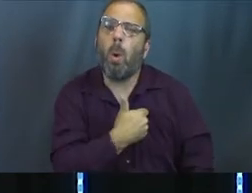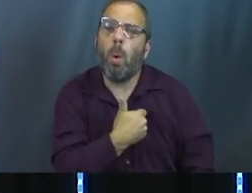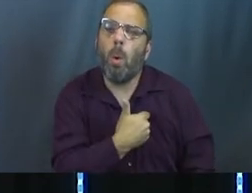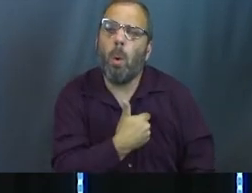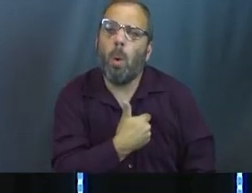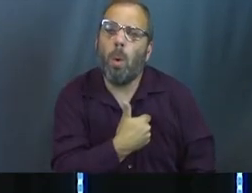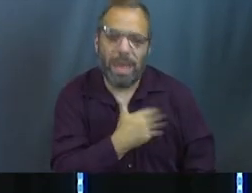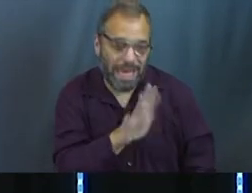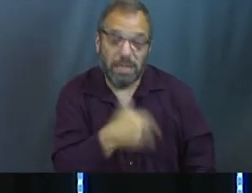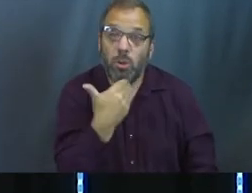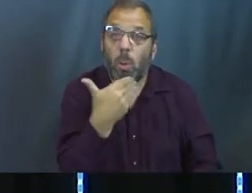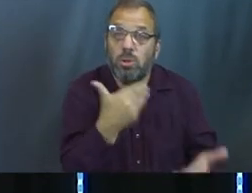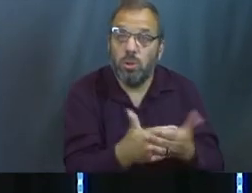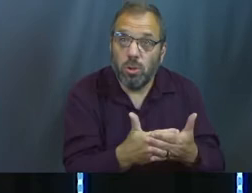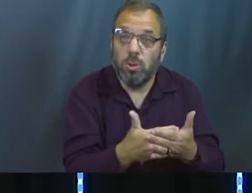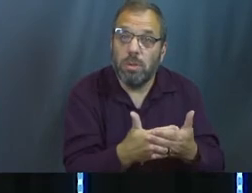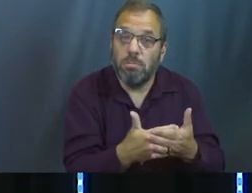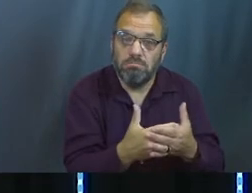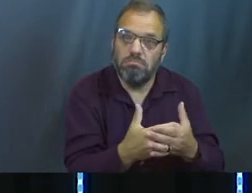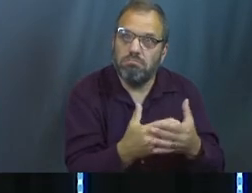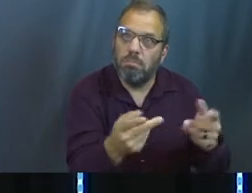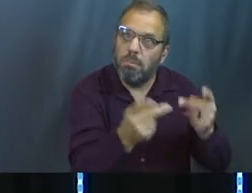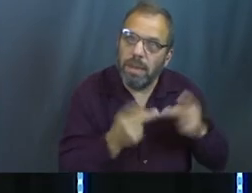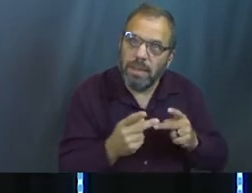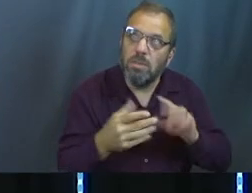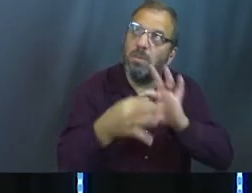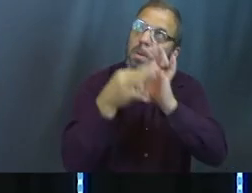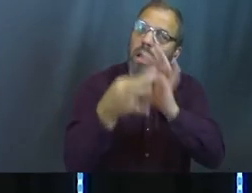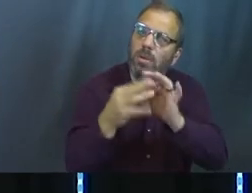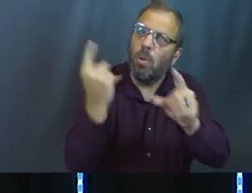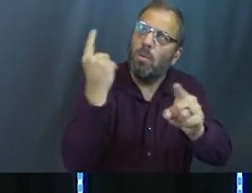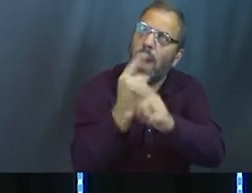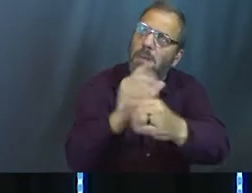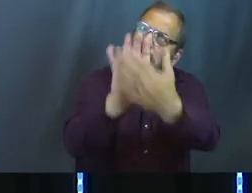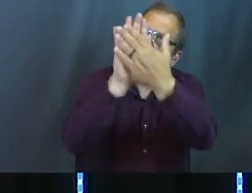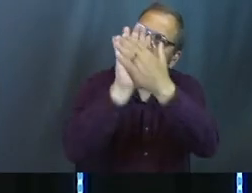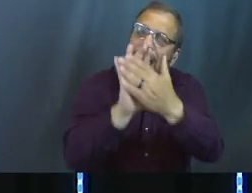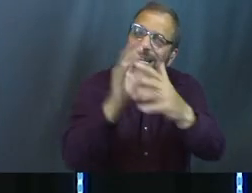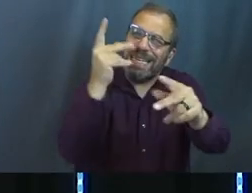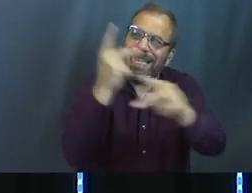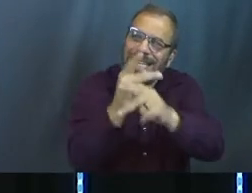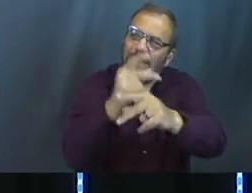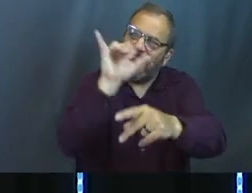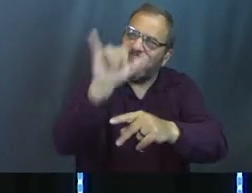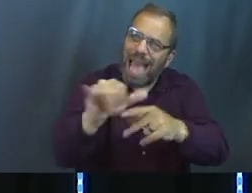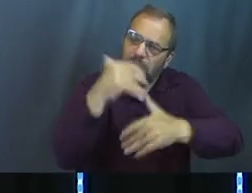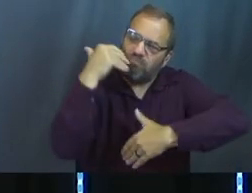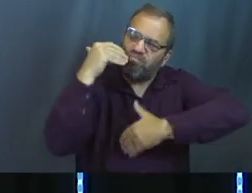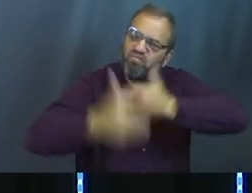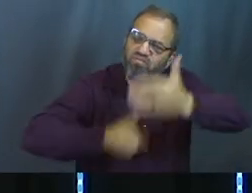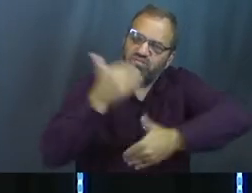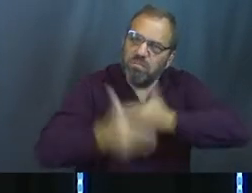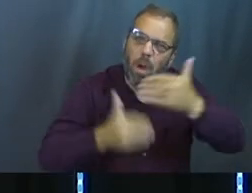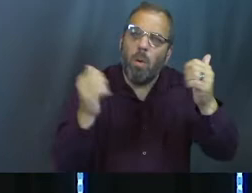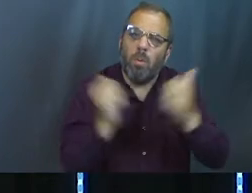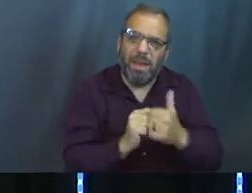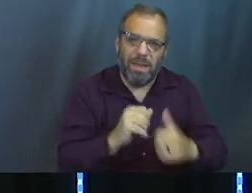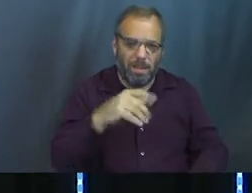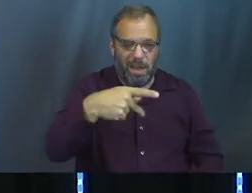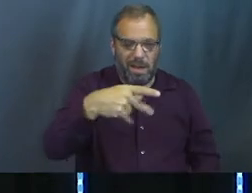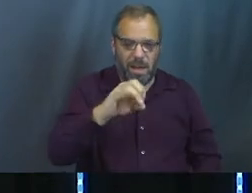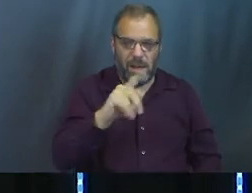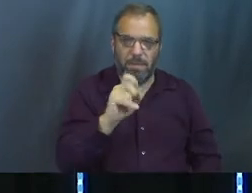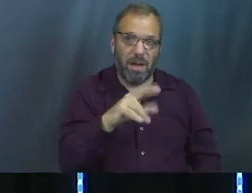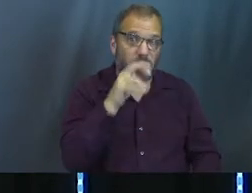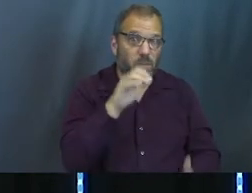Joseph's soul was in a good place with the Lord. He was in right standing with God, and he wanted to keep that moving. But Potiphar's wife got